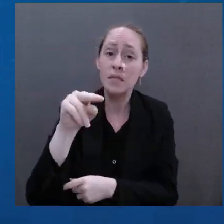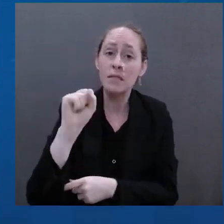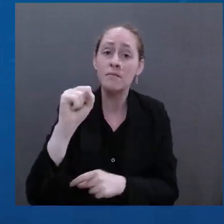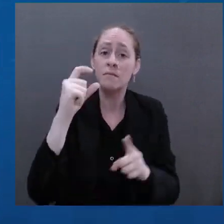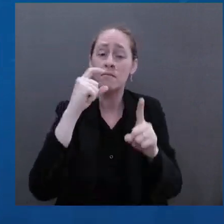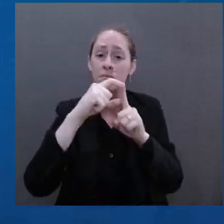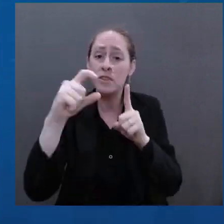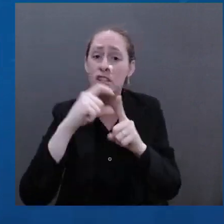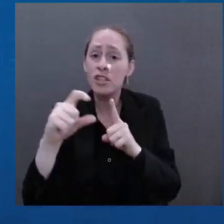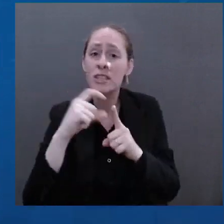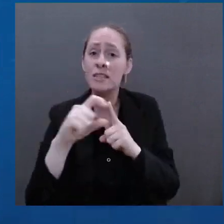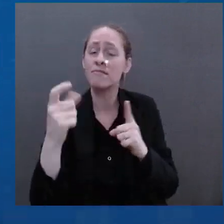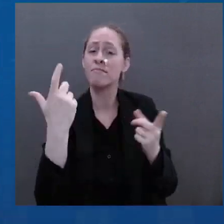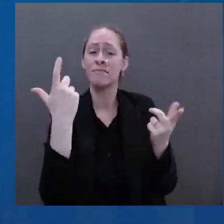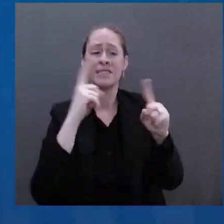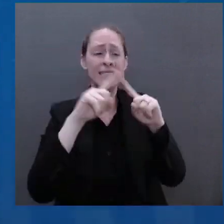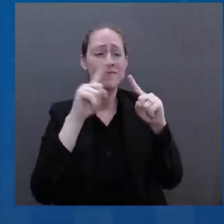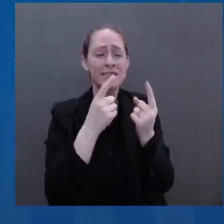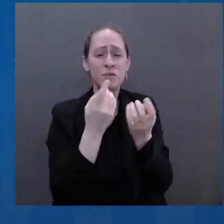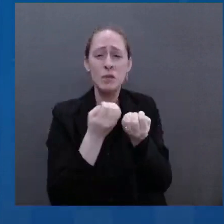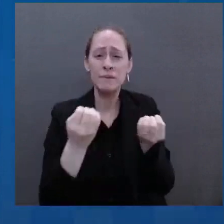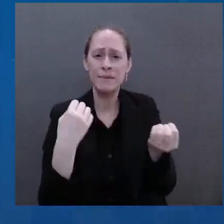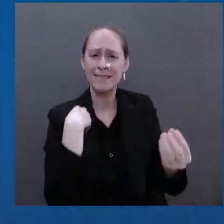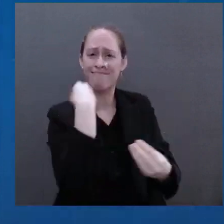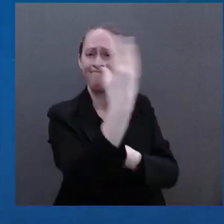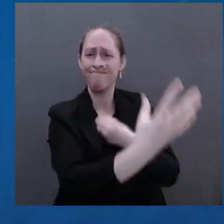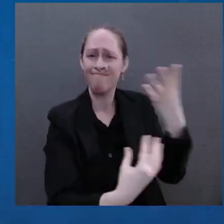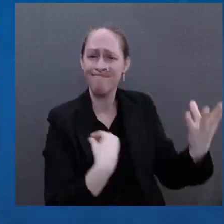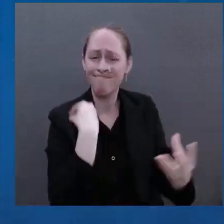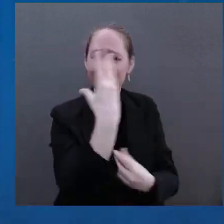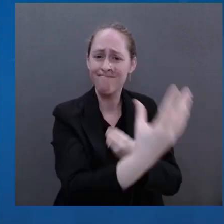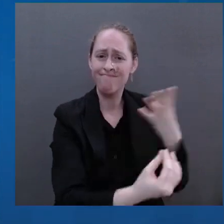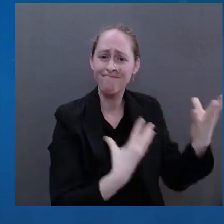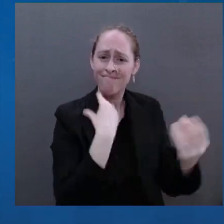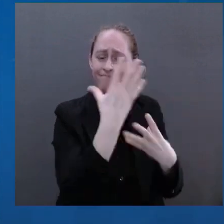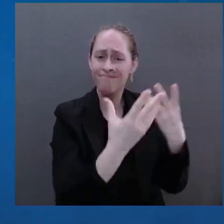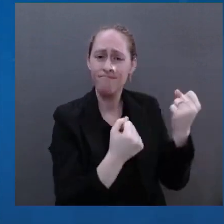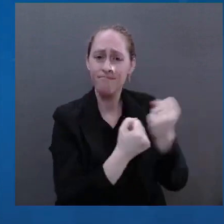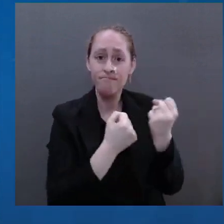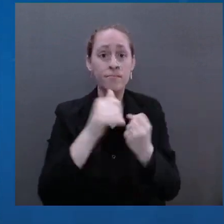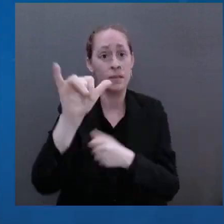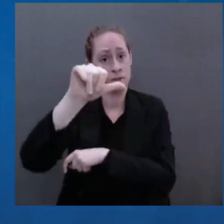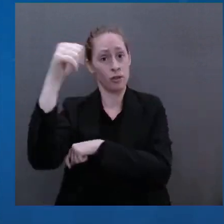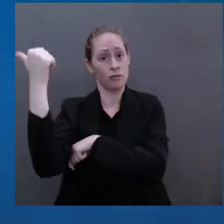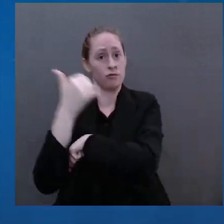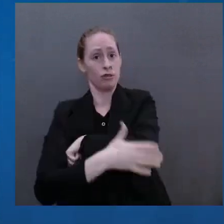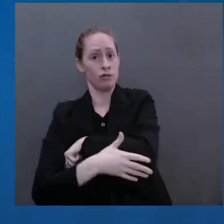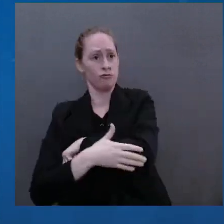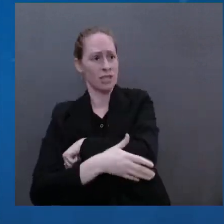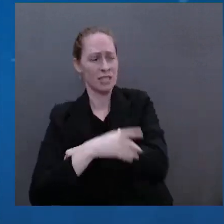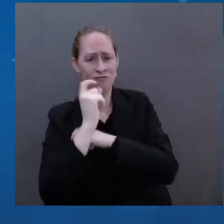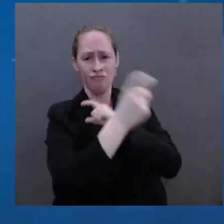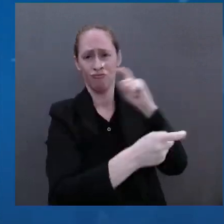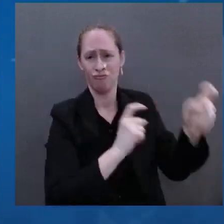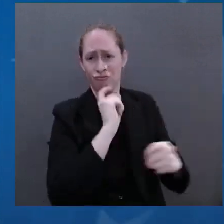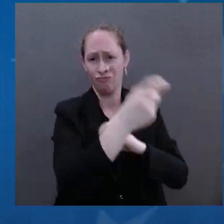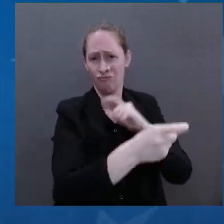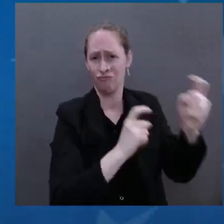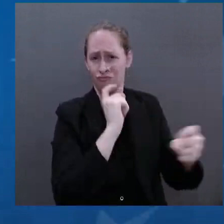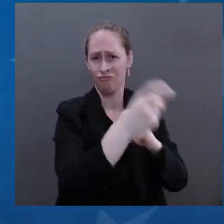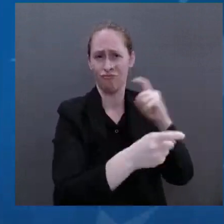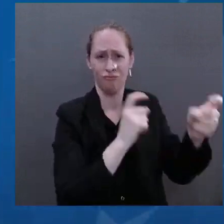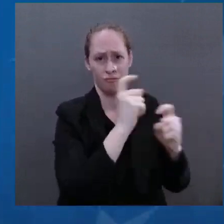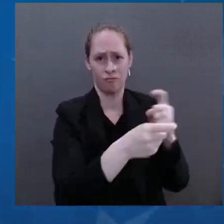sent and our colleagues have sent have been used to devastating effect to defend Ukrainian land and airspace.